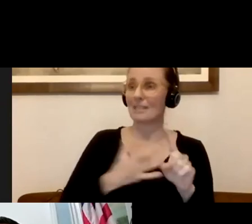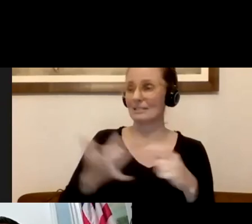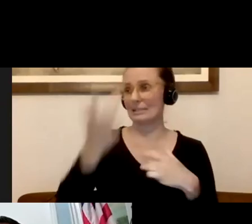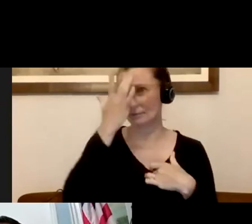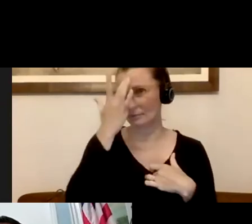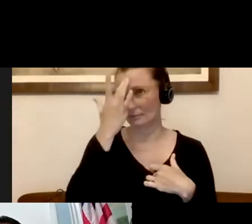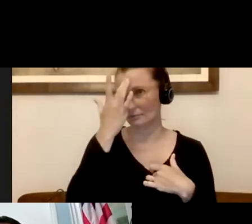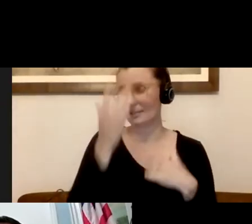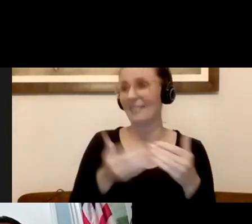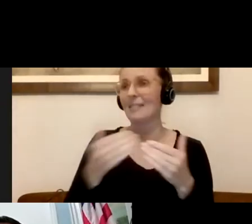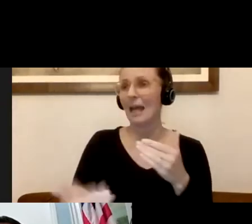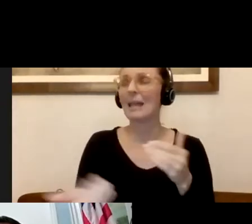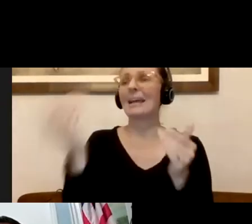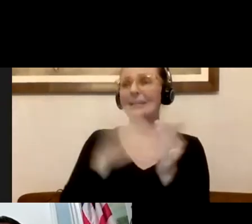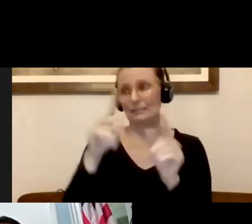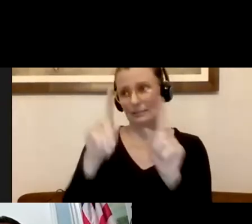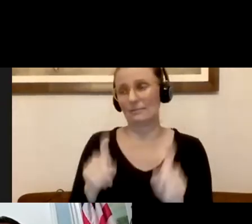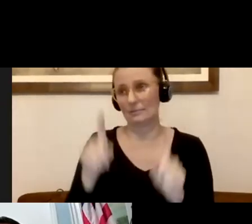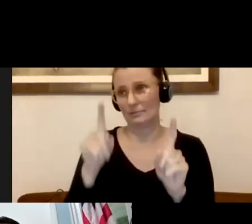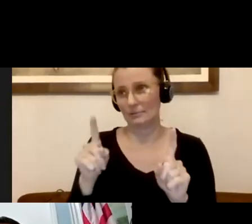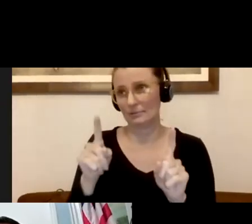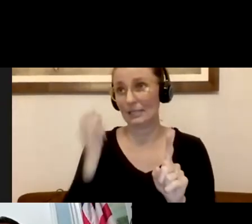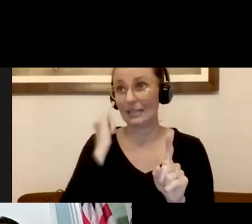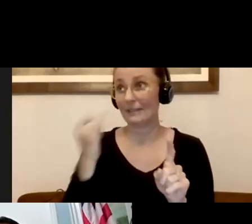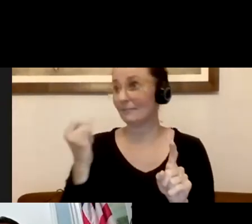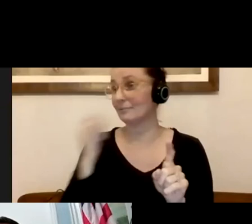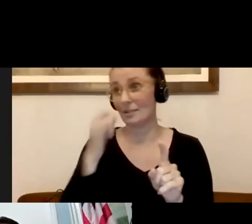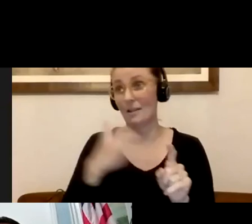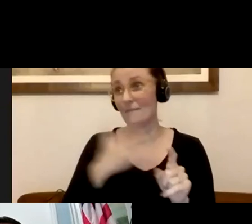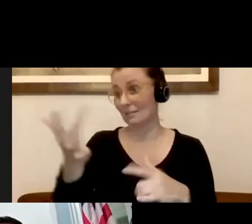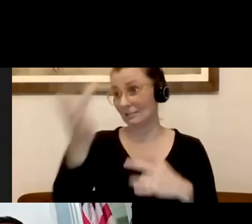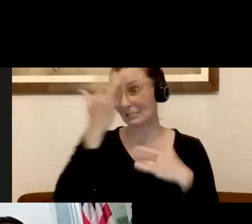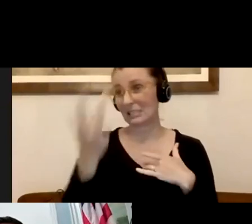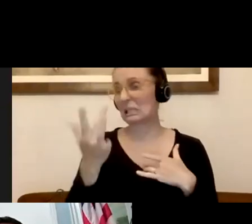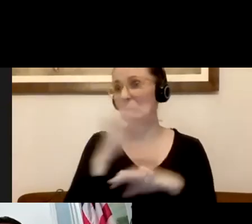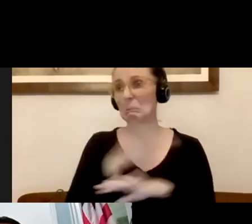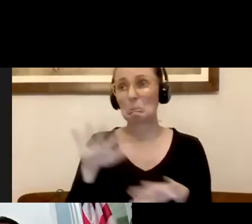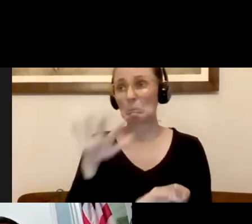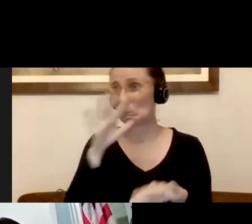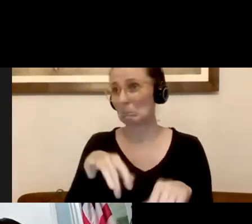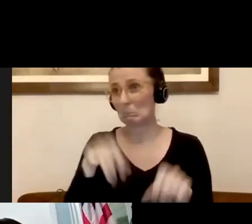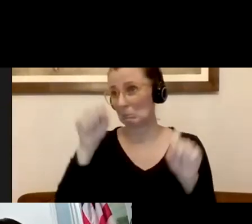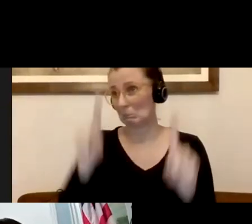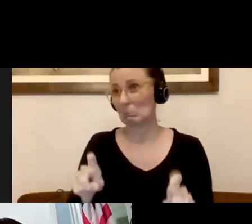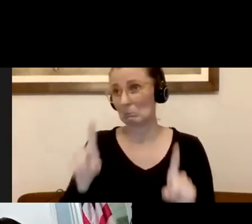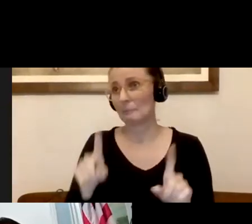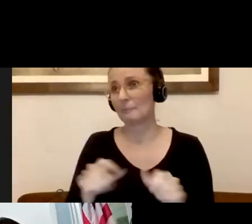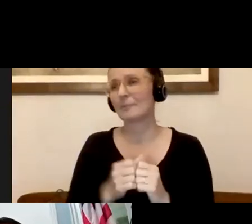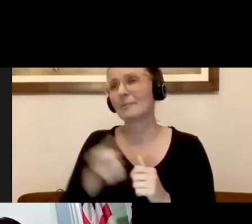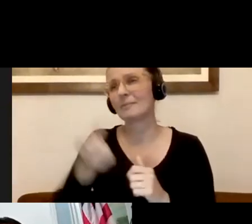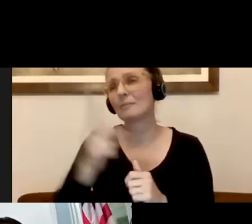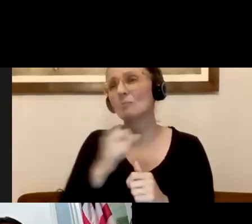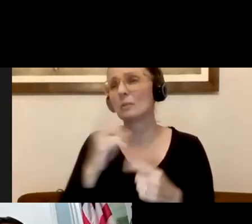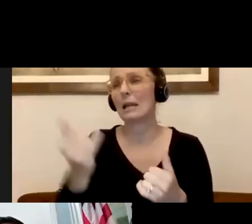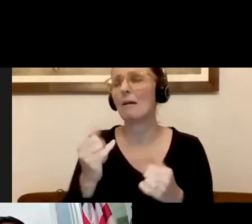go in and get tested again if that's the, if that's the challenge for you. Because again, we, we know that there's limited amount of tests that we,